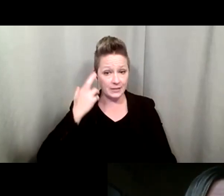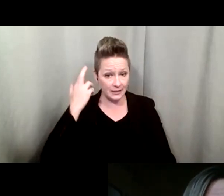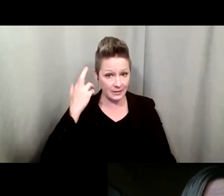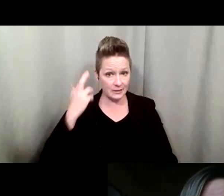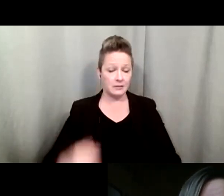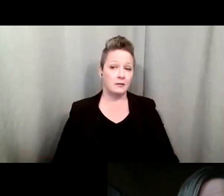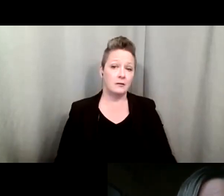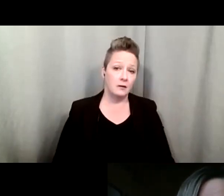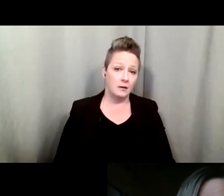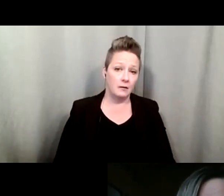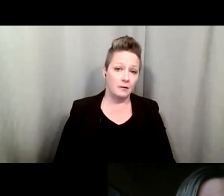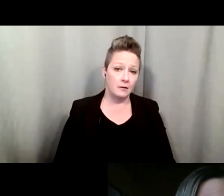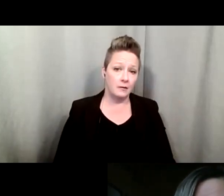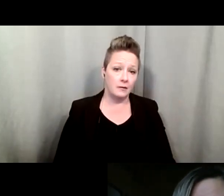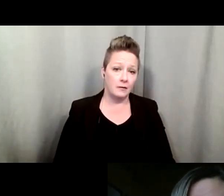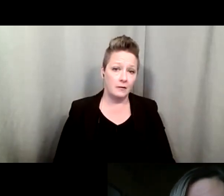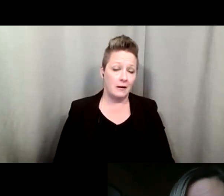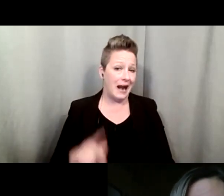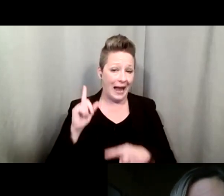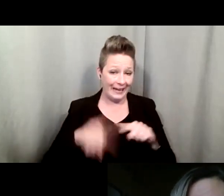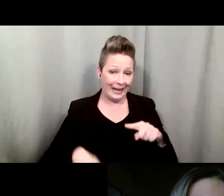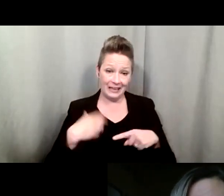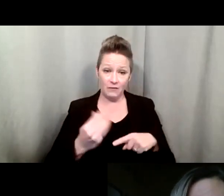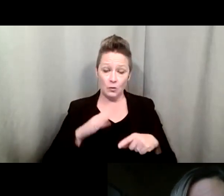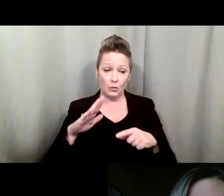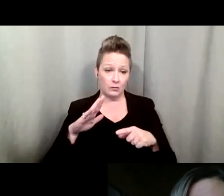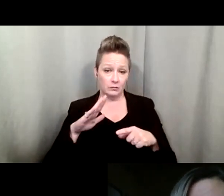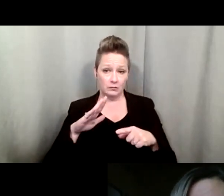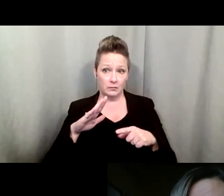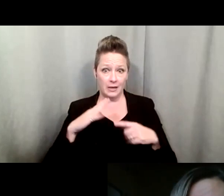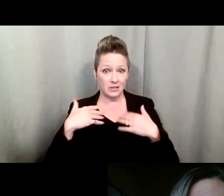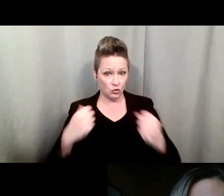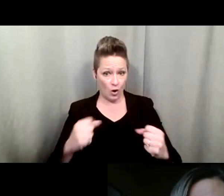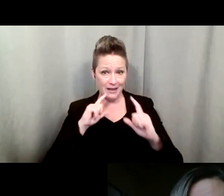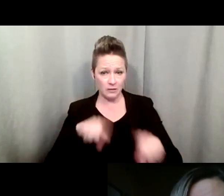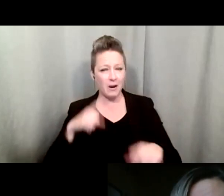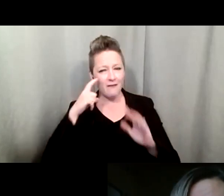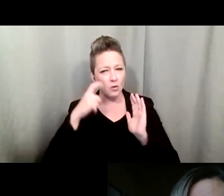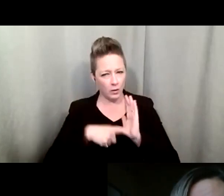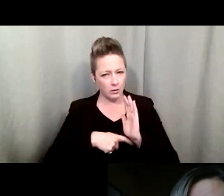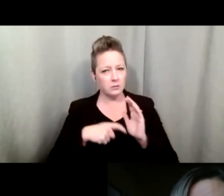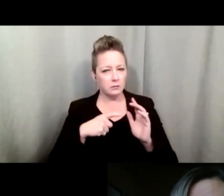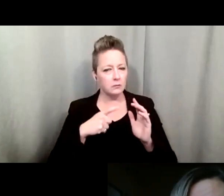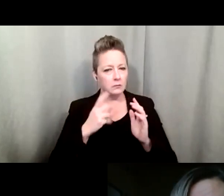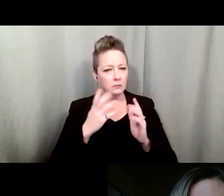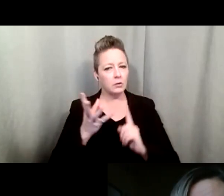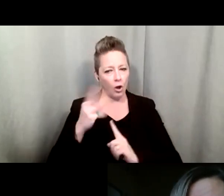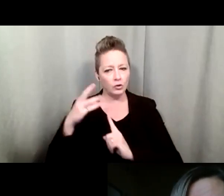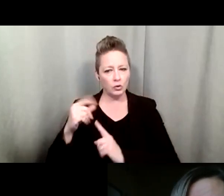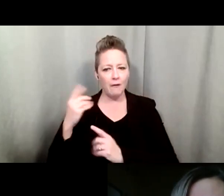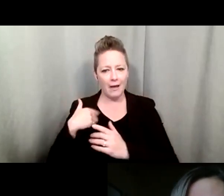So I cannot give you a solid answer. But I have noticed there is a difference from one cultural to another.